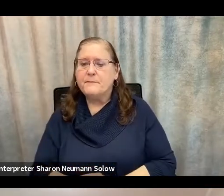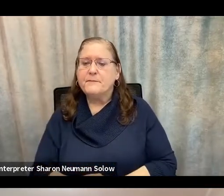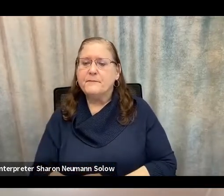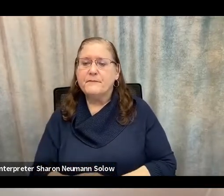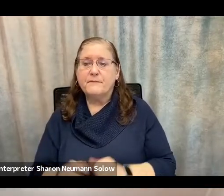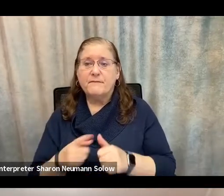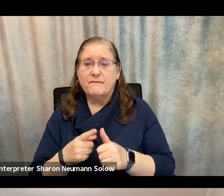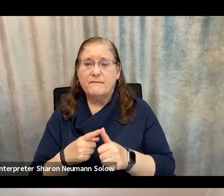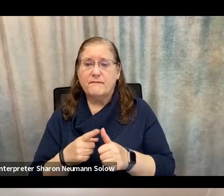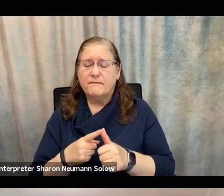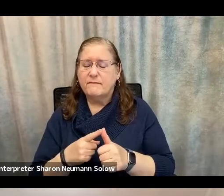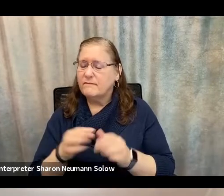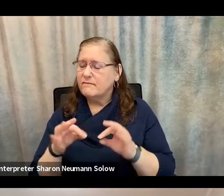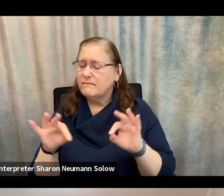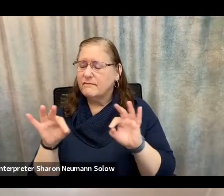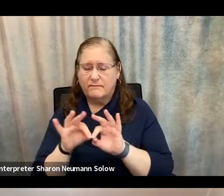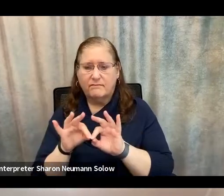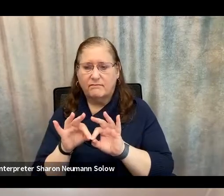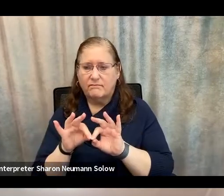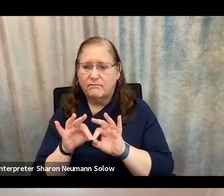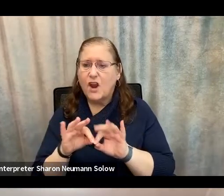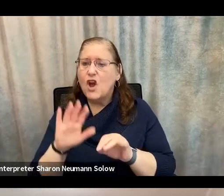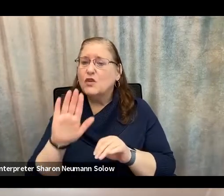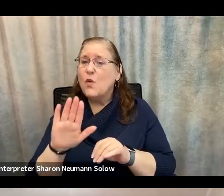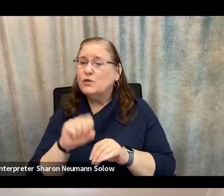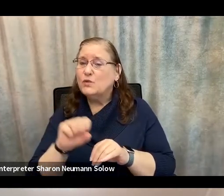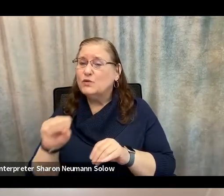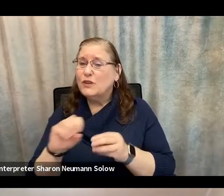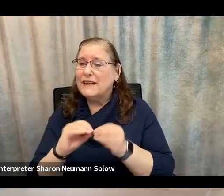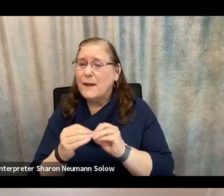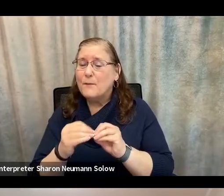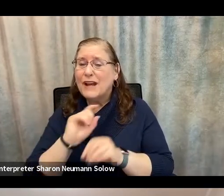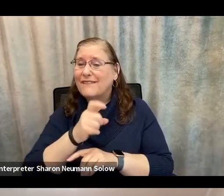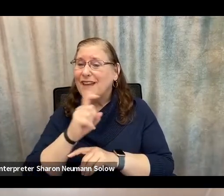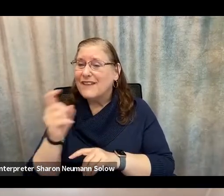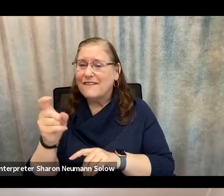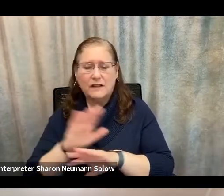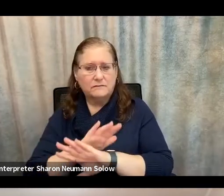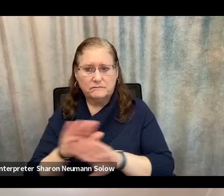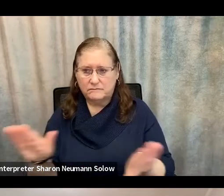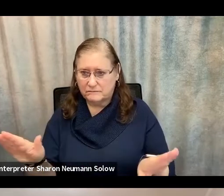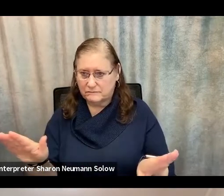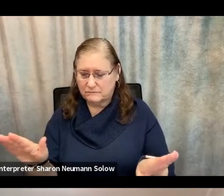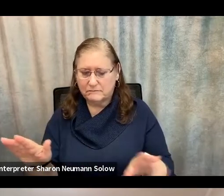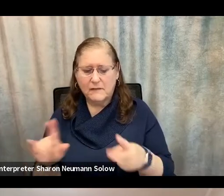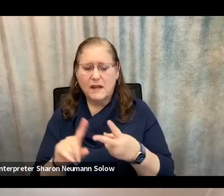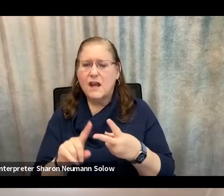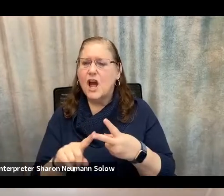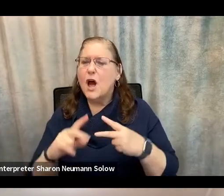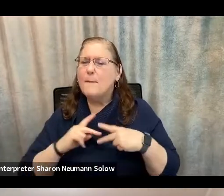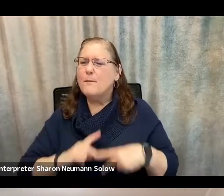don't give out your social security number or really any sort of personal